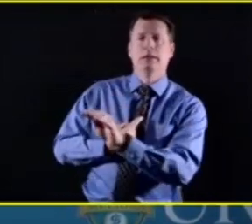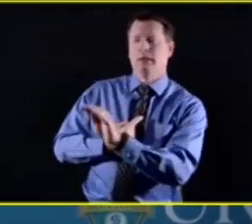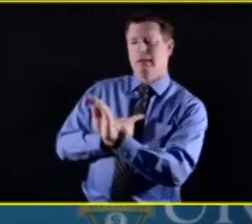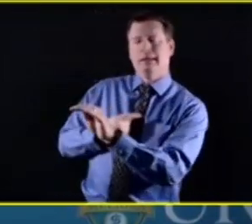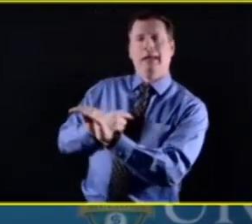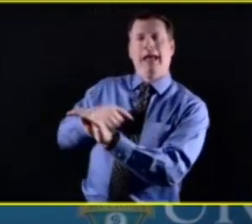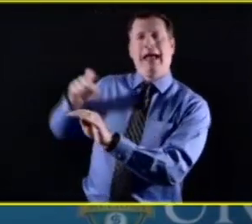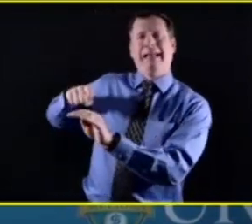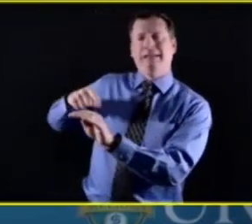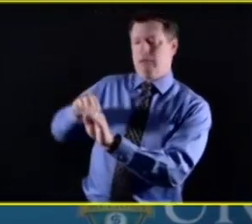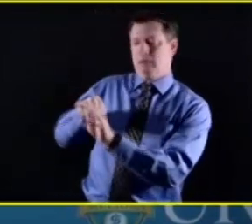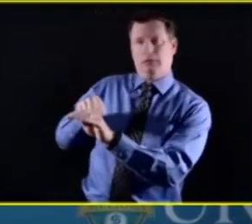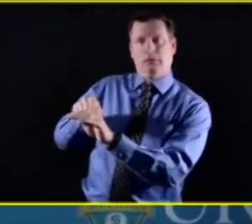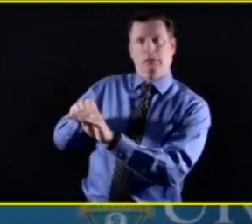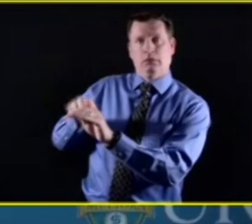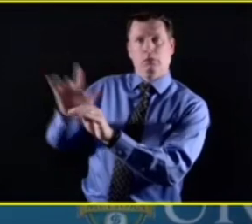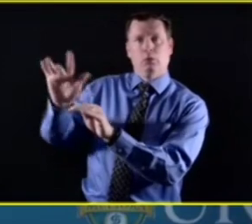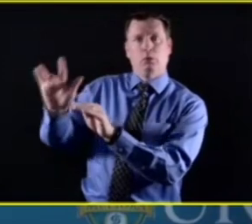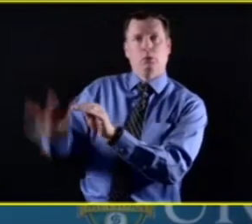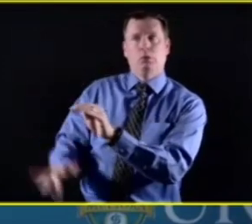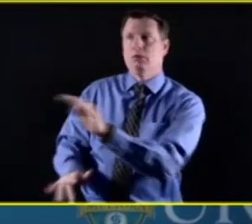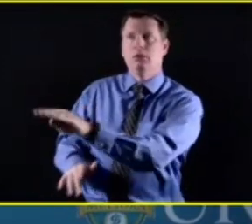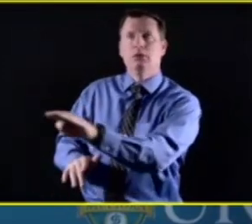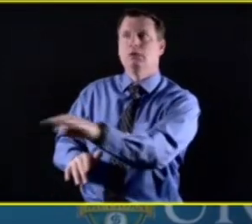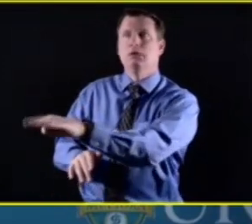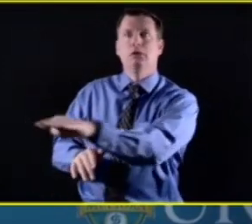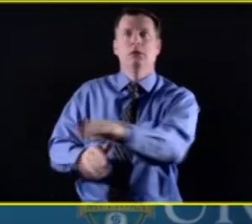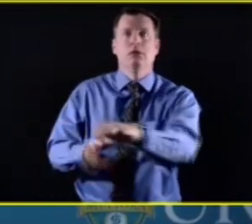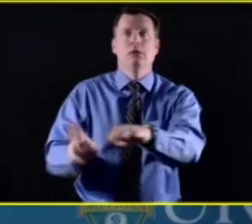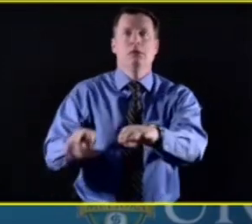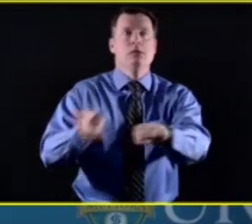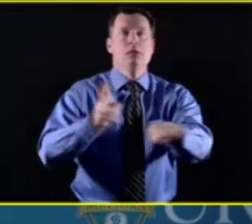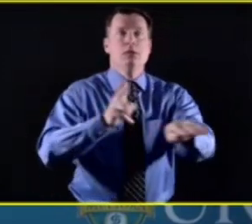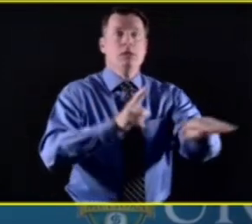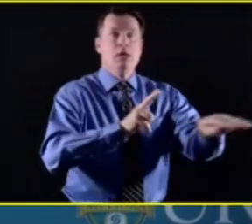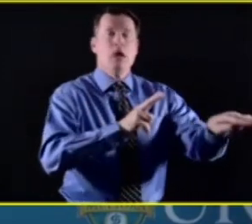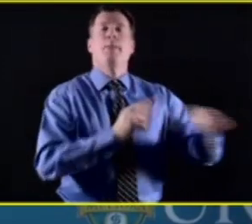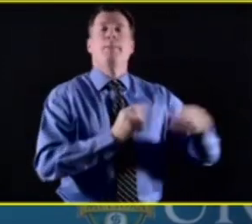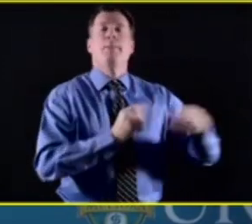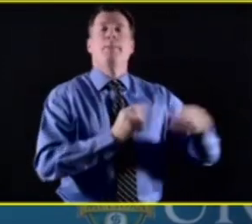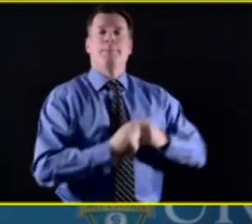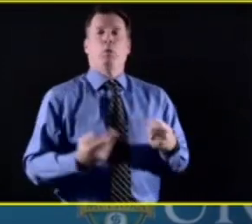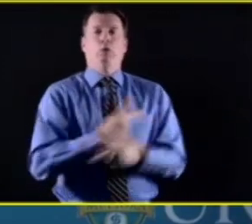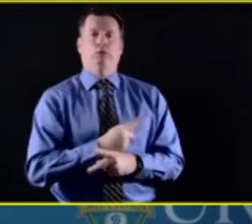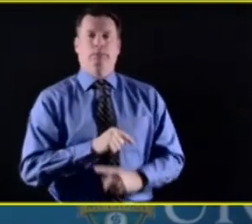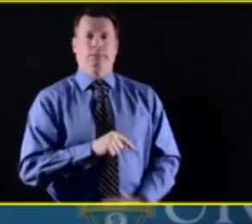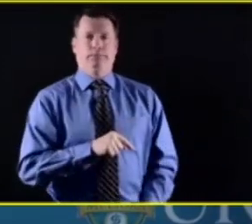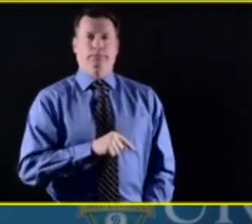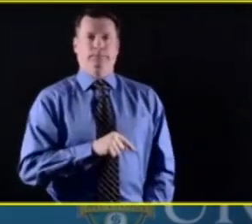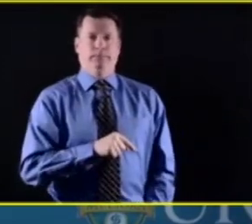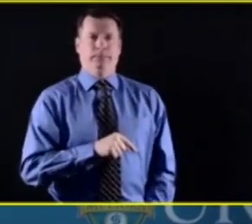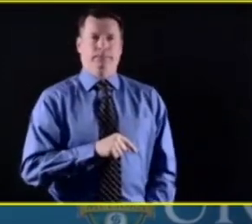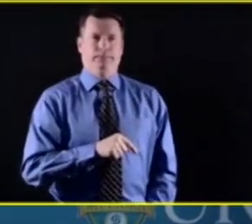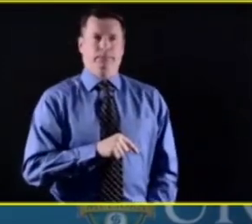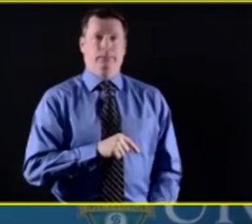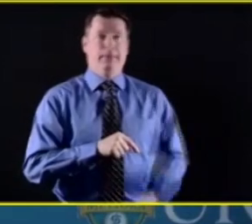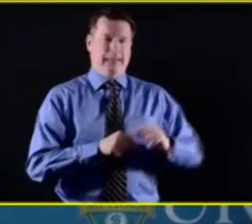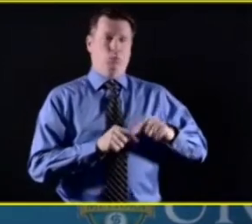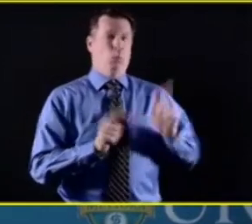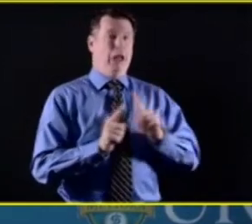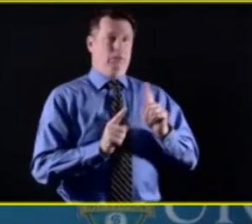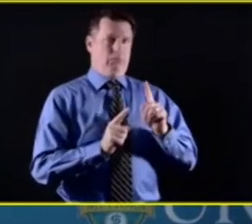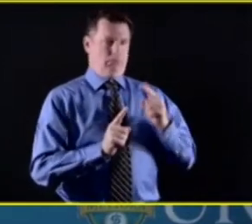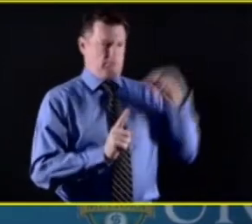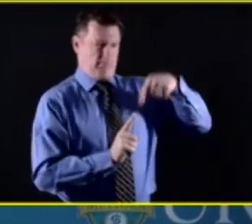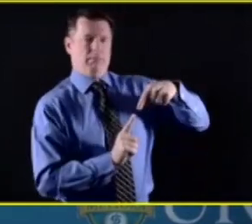support and connection and what they are able to get. That's where we begin to worry. I people for the reasons that